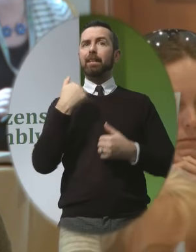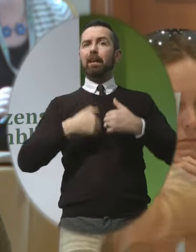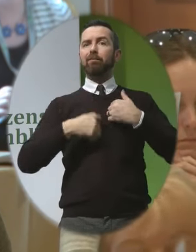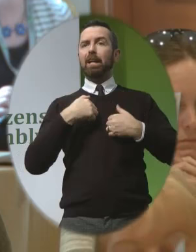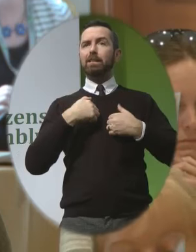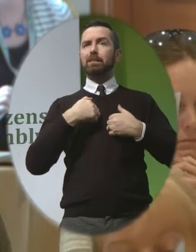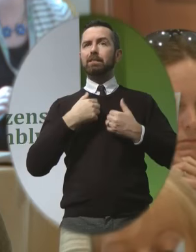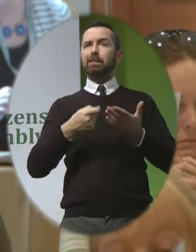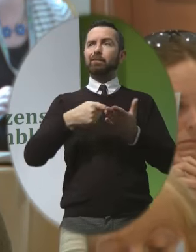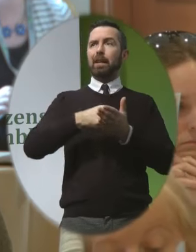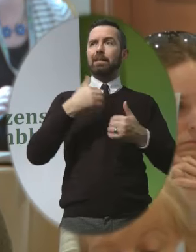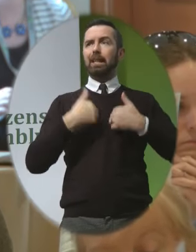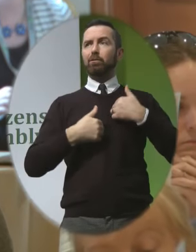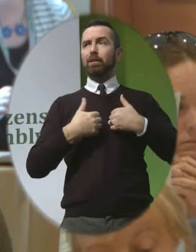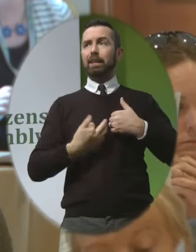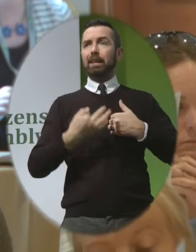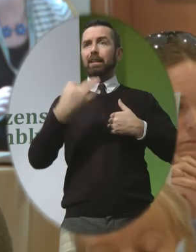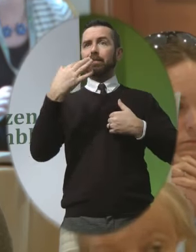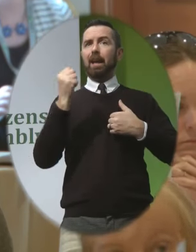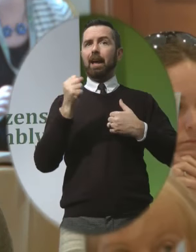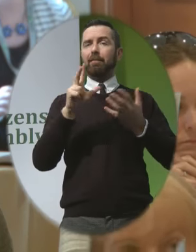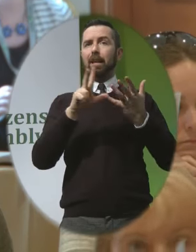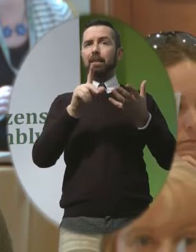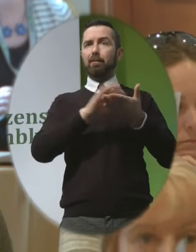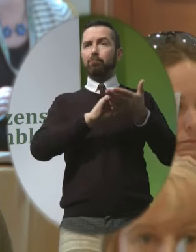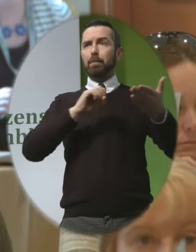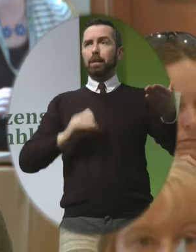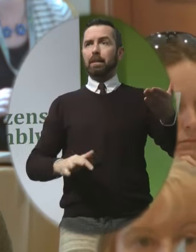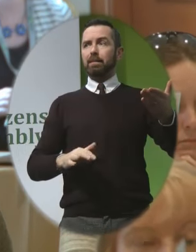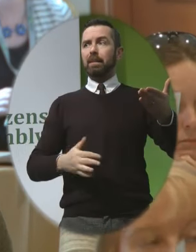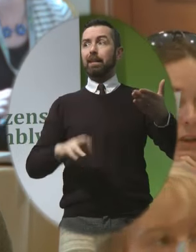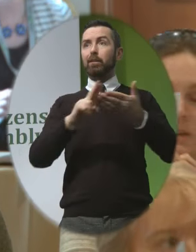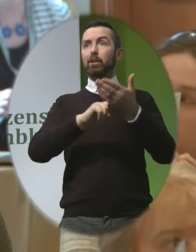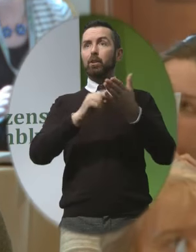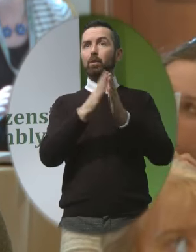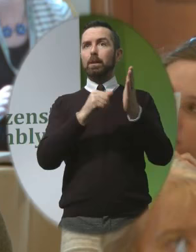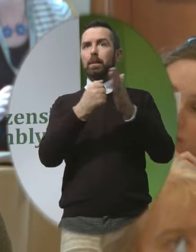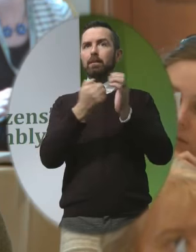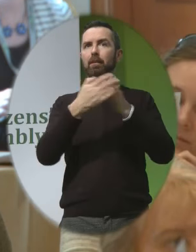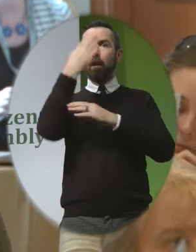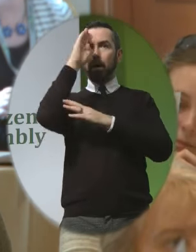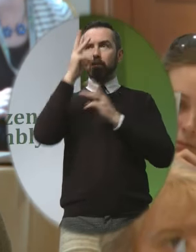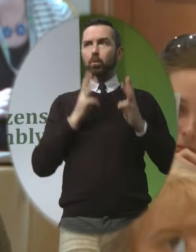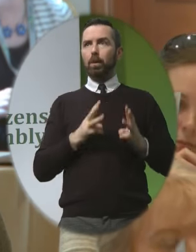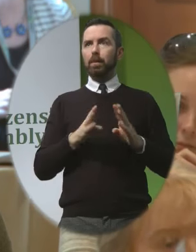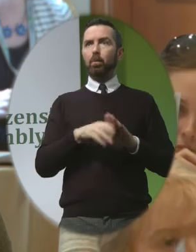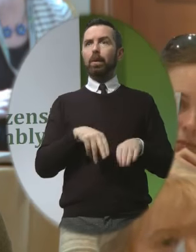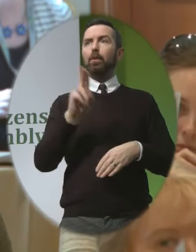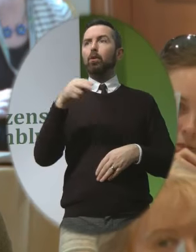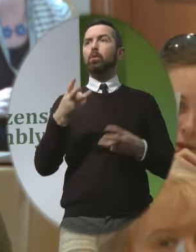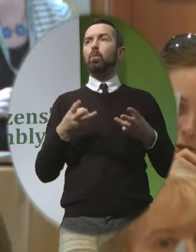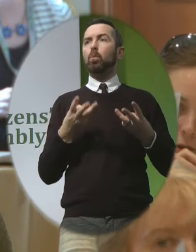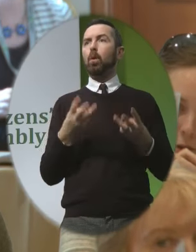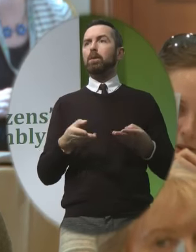In having the Eighth Amendment repealed If they would consequently lose the business of Irish women With unwanted